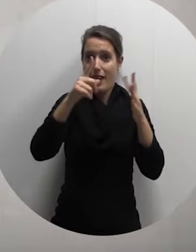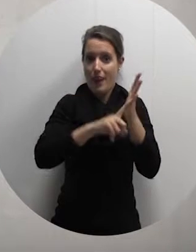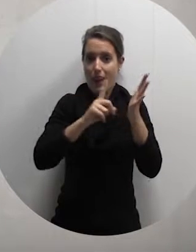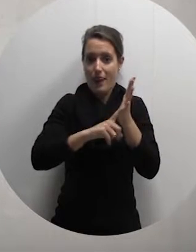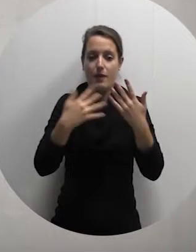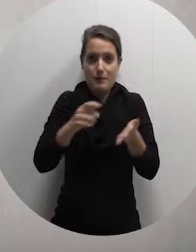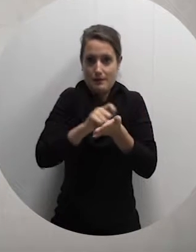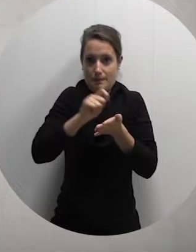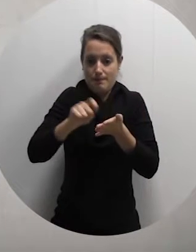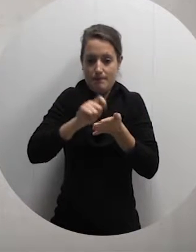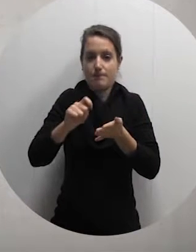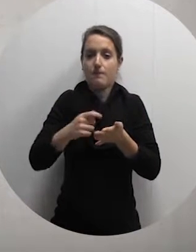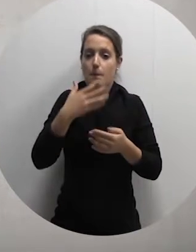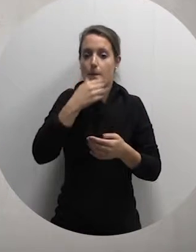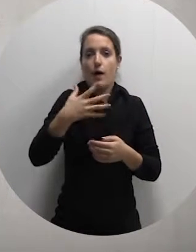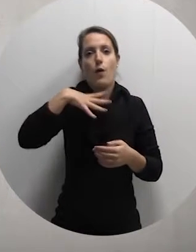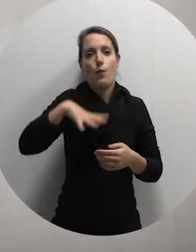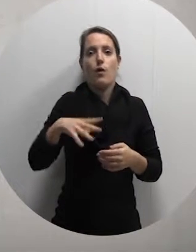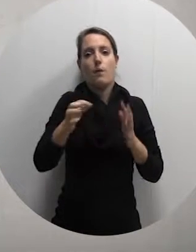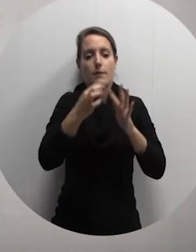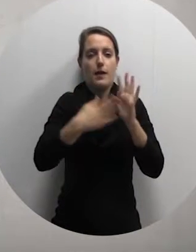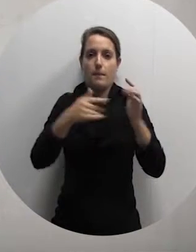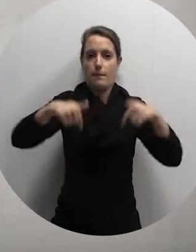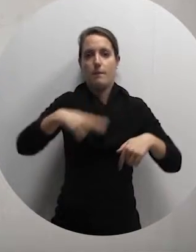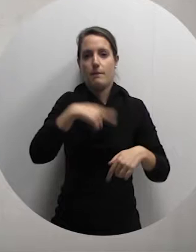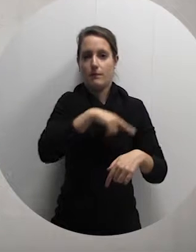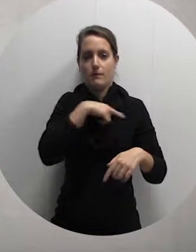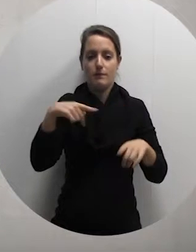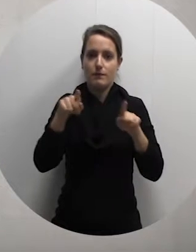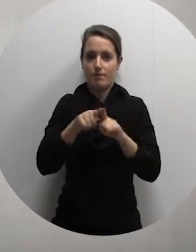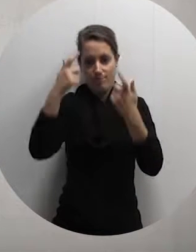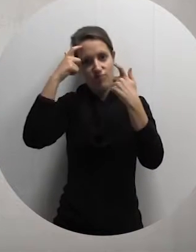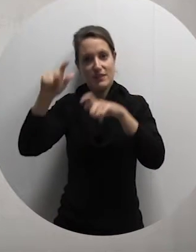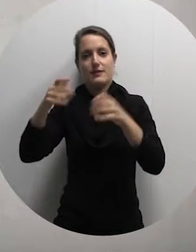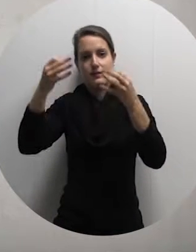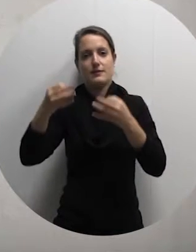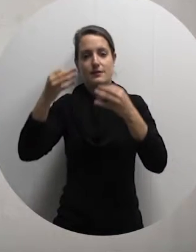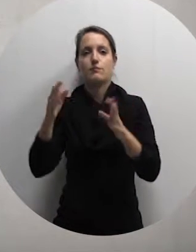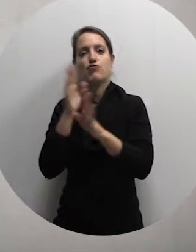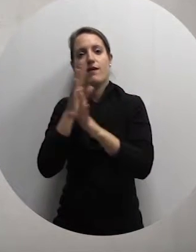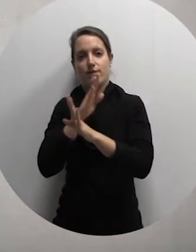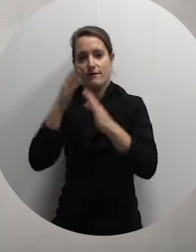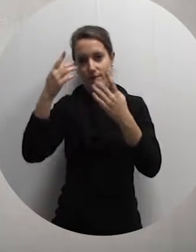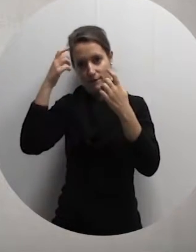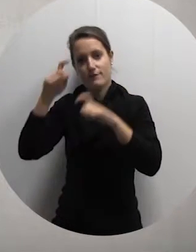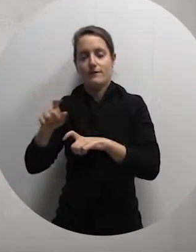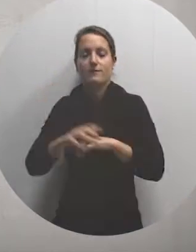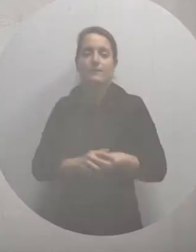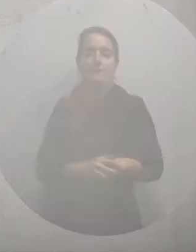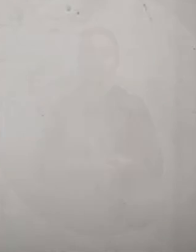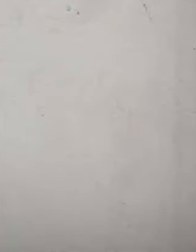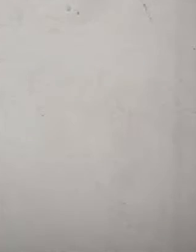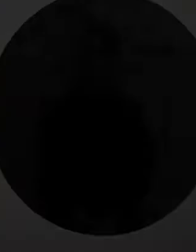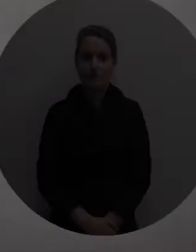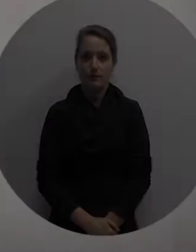In the will, the testator expressed his desire for the villa to be used as a private residence of the Prime Minister of Malta in